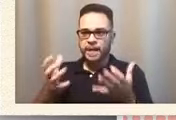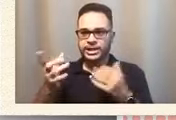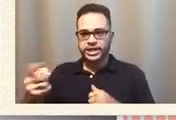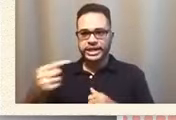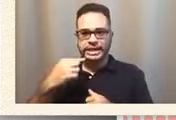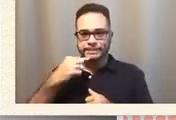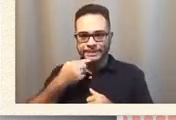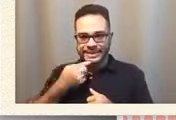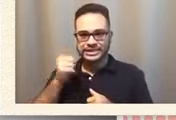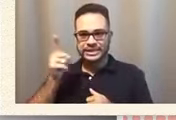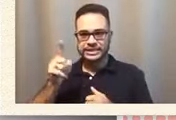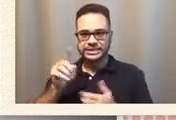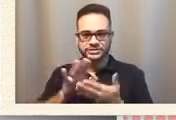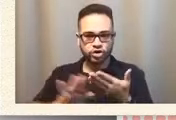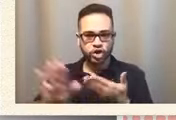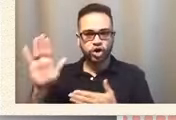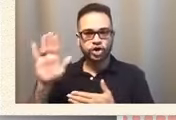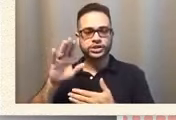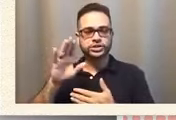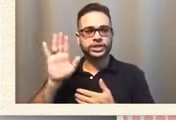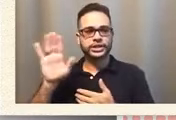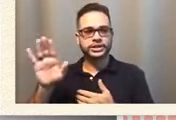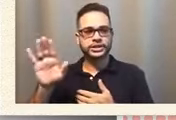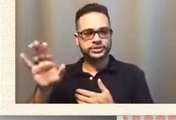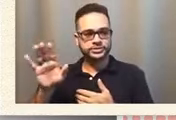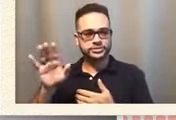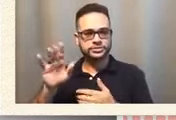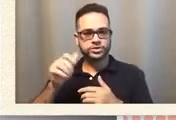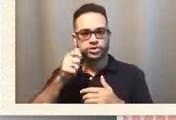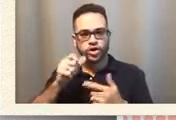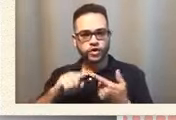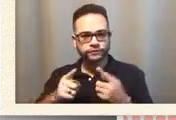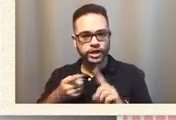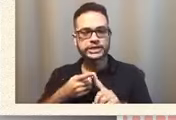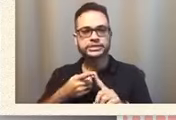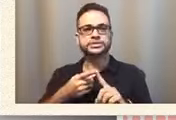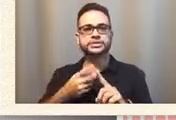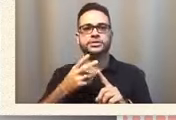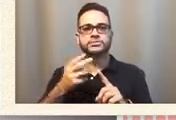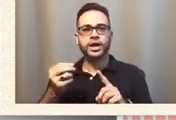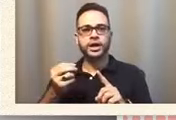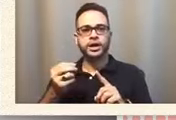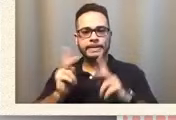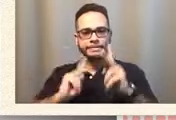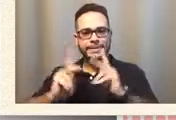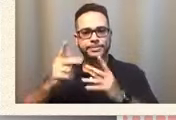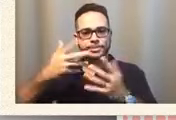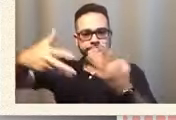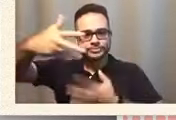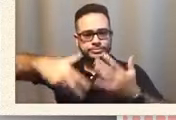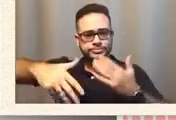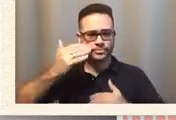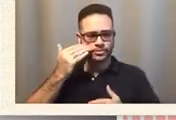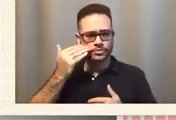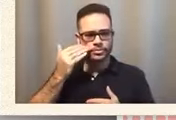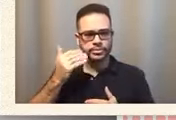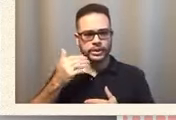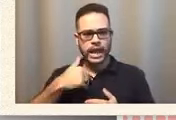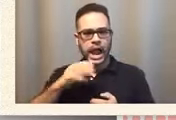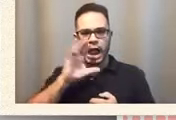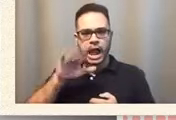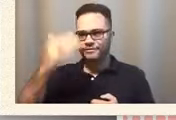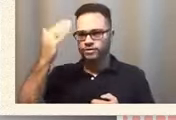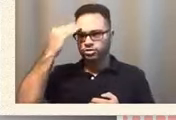his call friends but he's the people around like i think i wasn't even aware of that that he